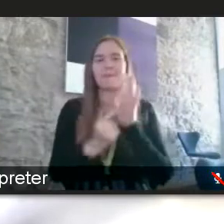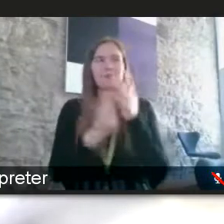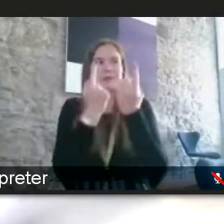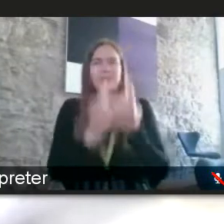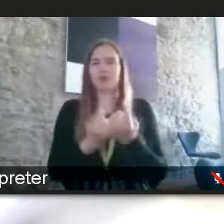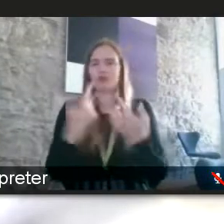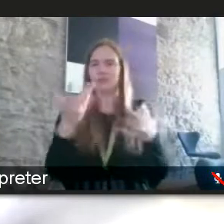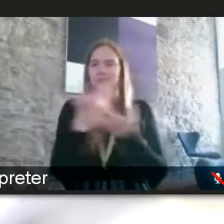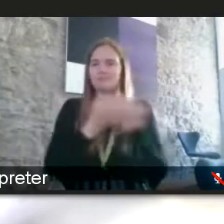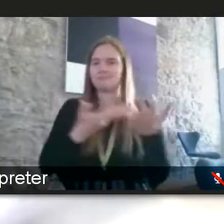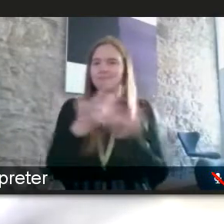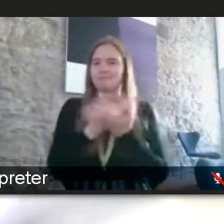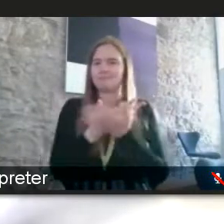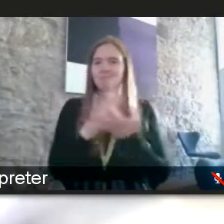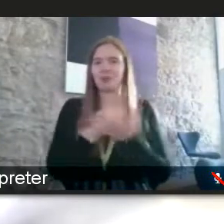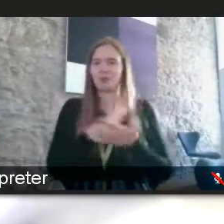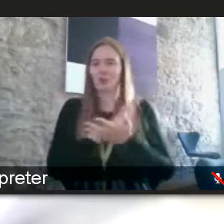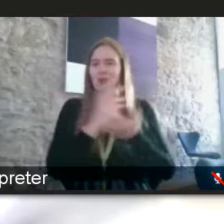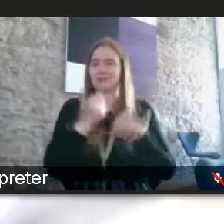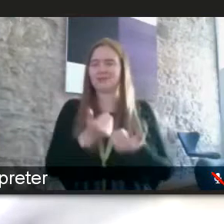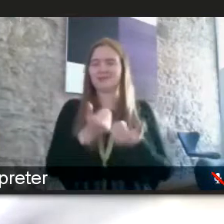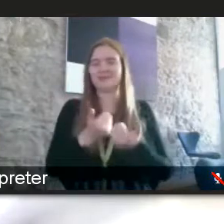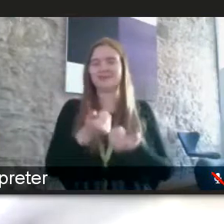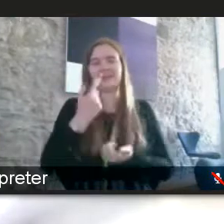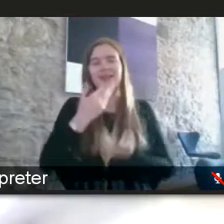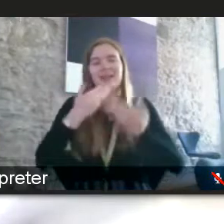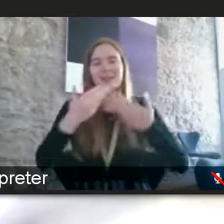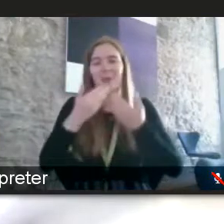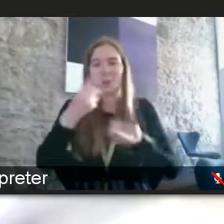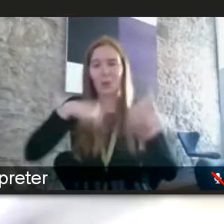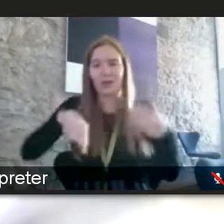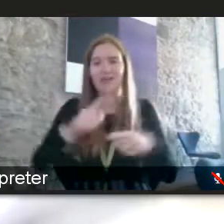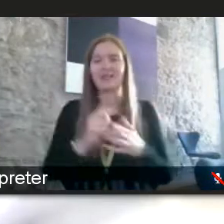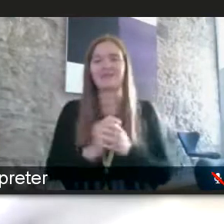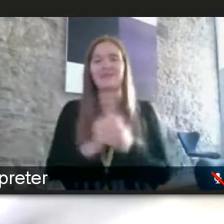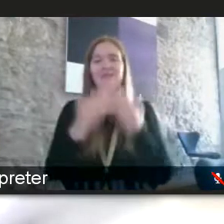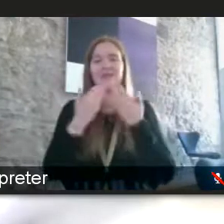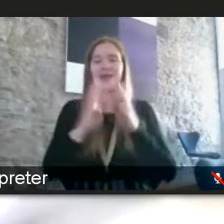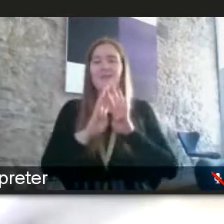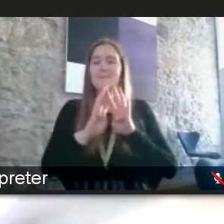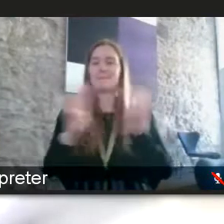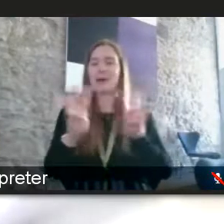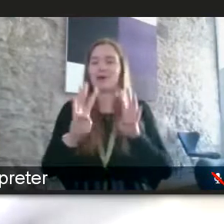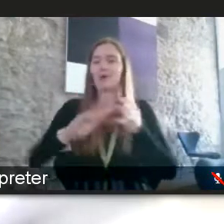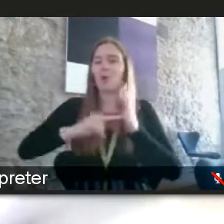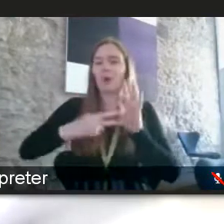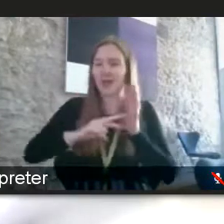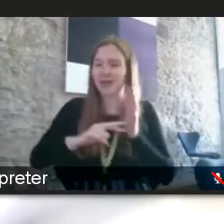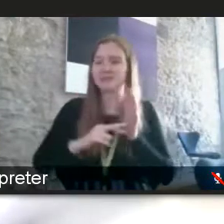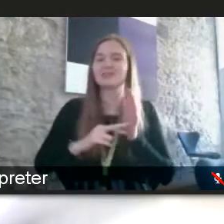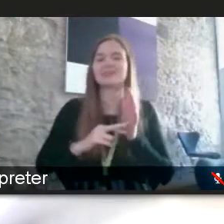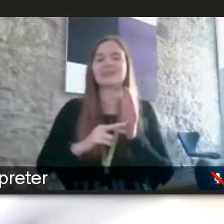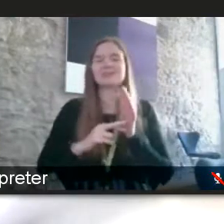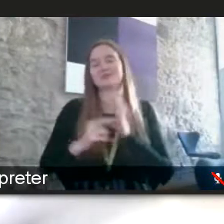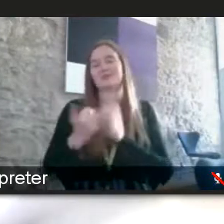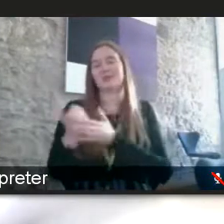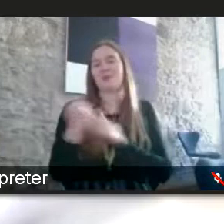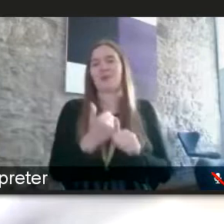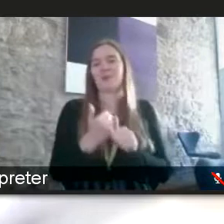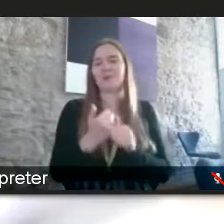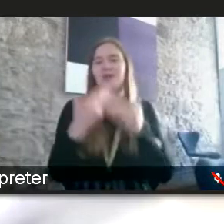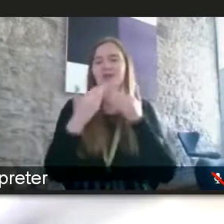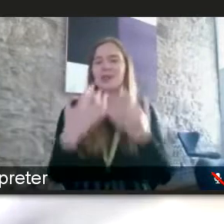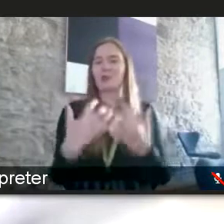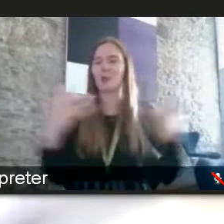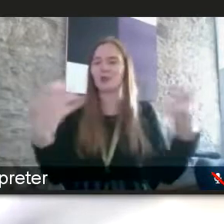really enjoyed that today so can i thank you very much and can i thank the parliament organizers as well for doing what they're doing today and can i thank the audience for